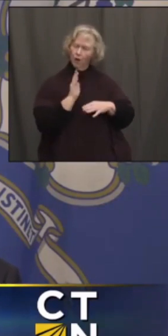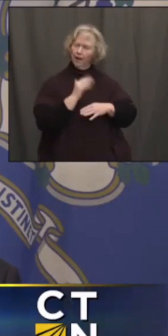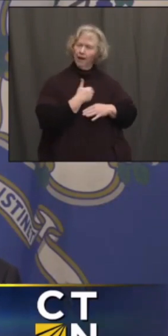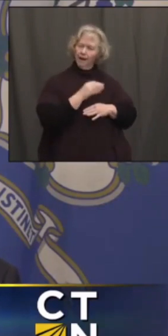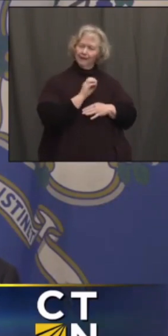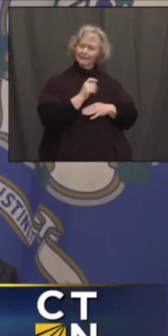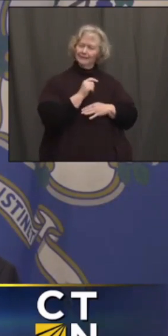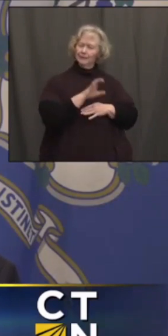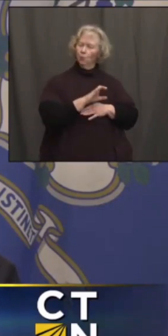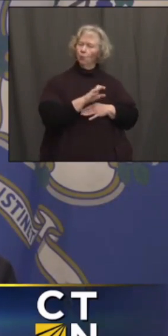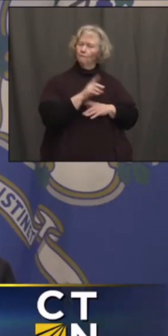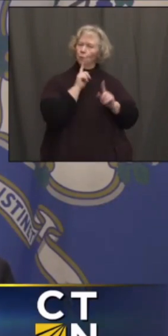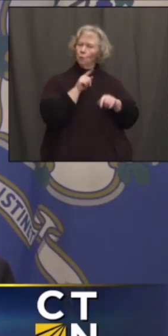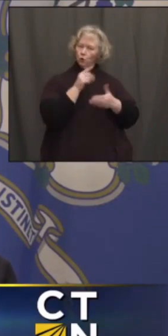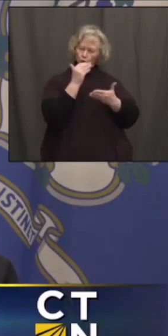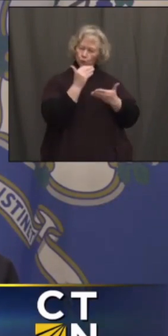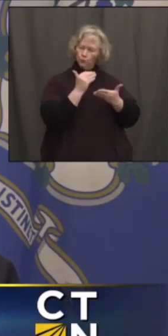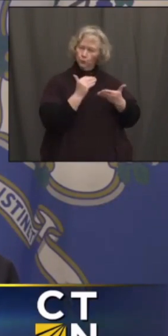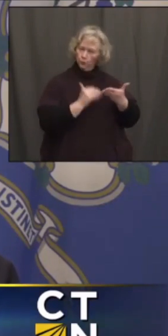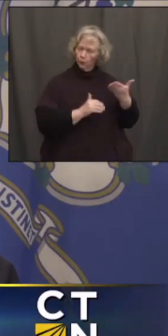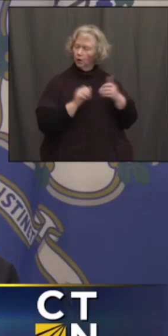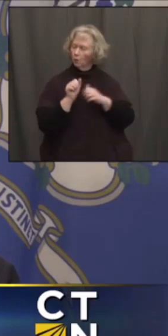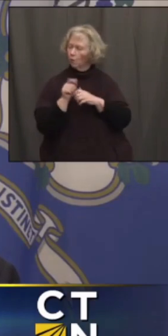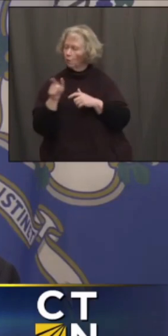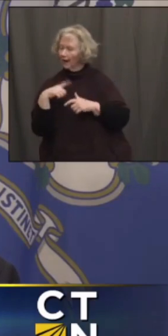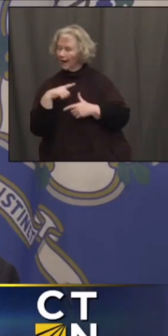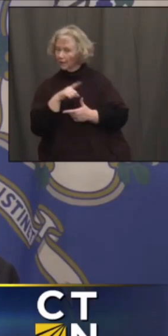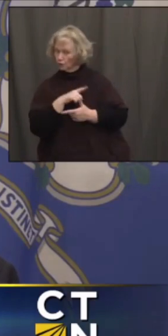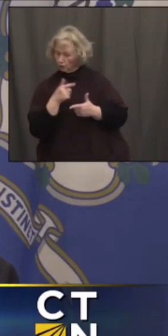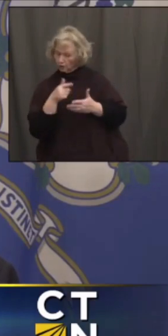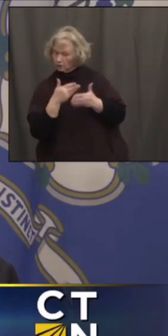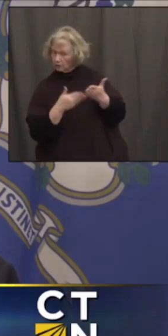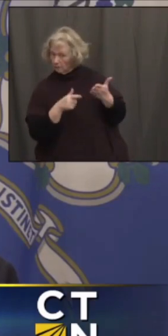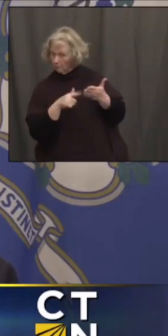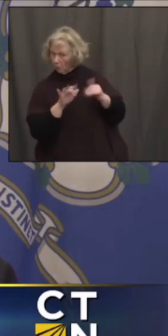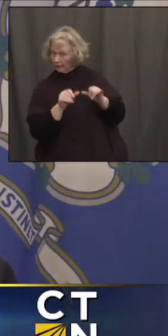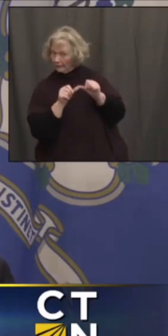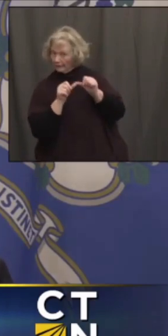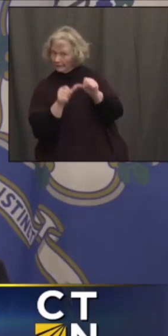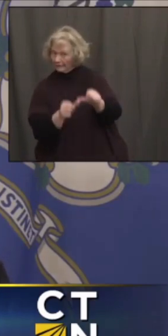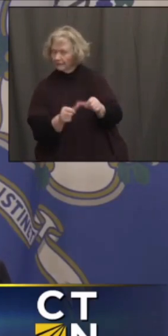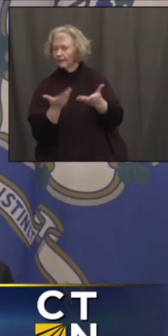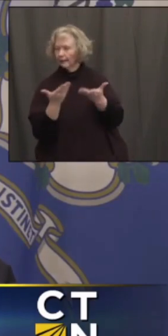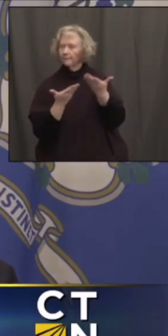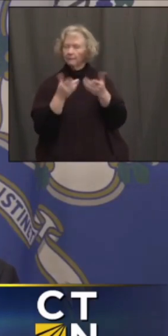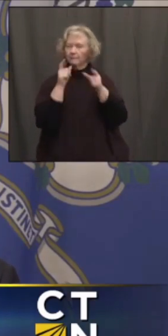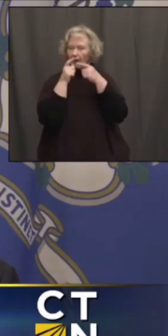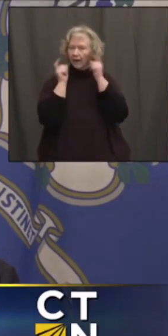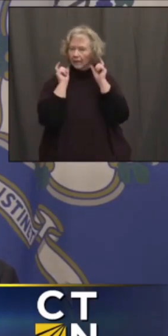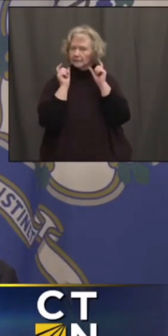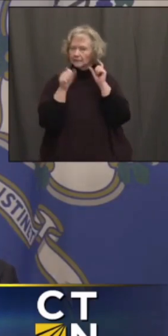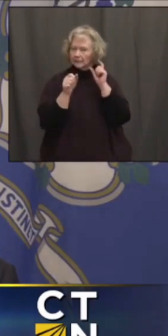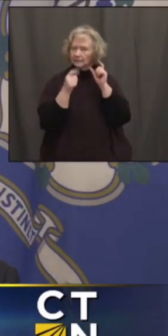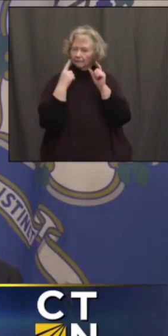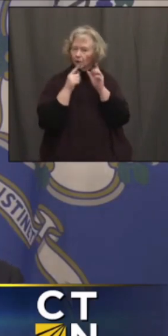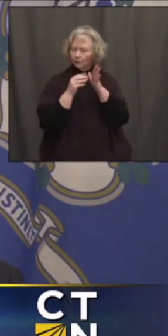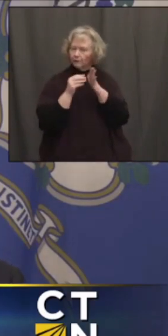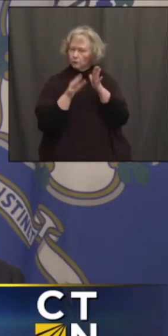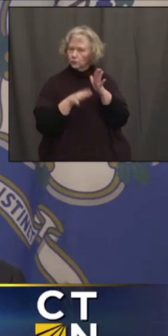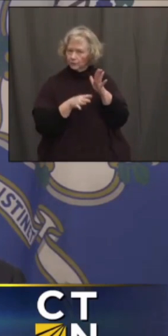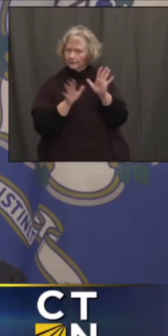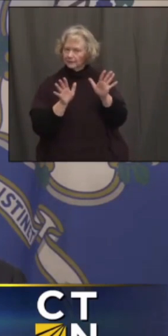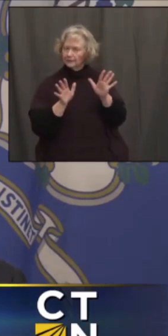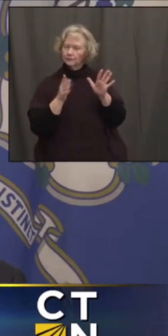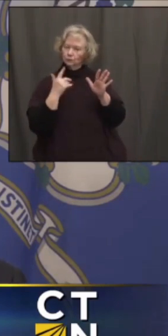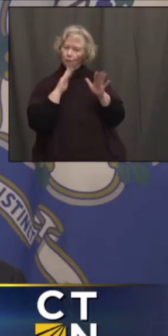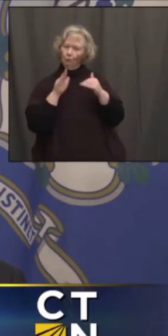legislature, deciding which of those we may want to continue past April 20th, perhaps the mask mandate for students so everybody can